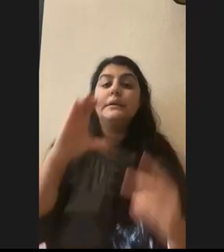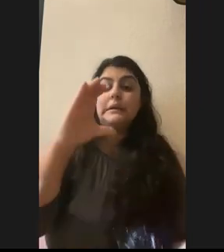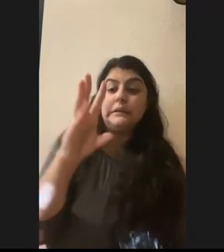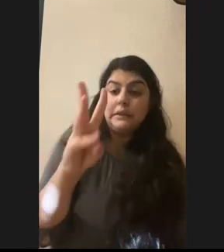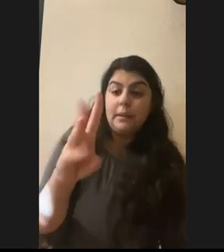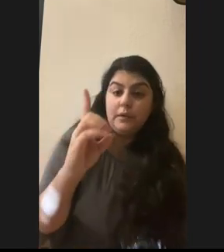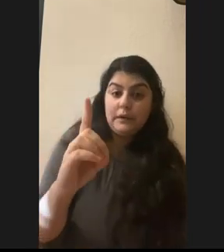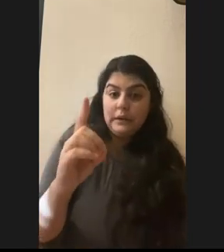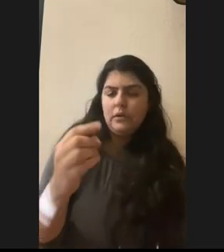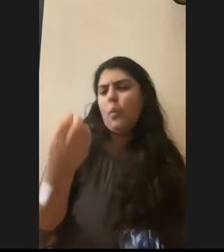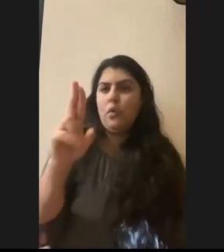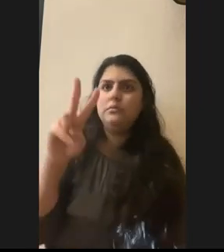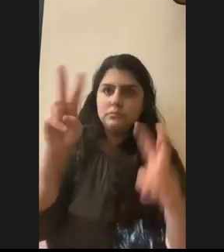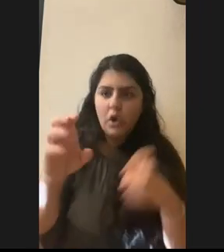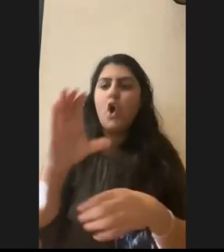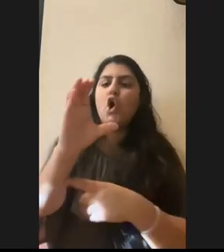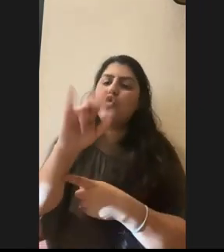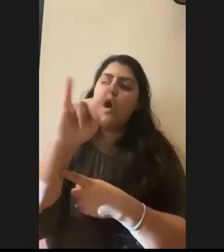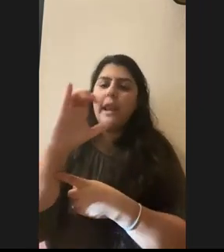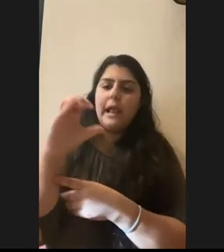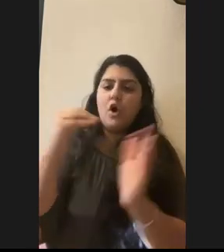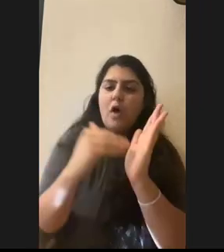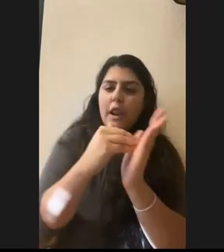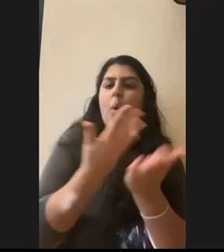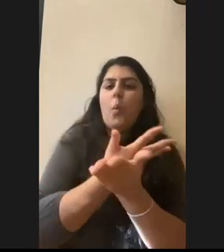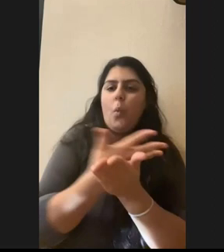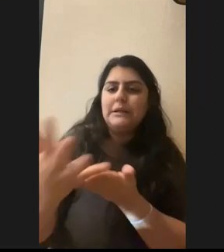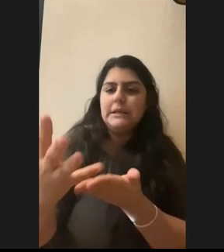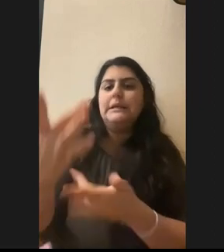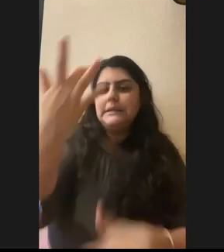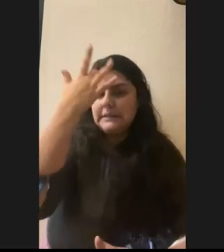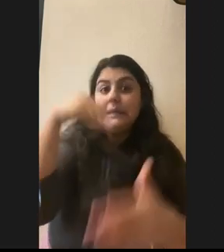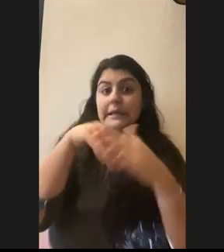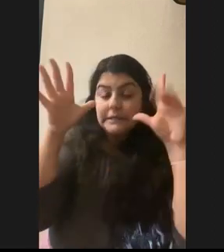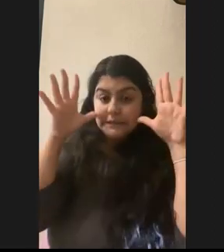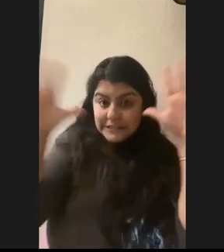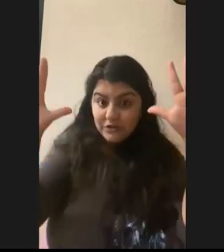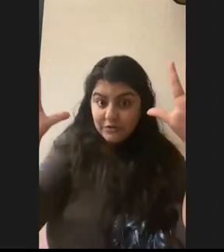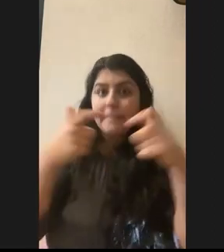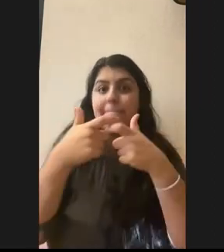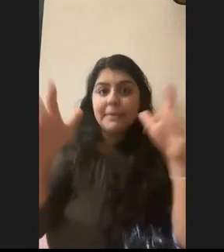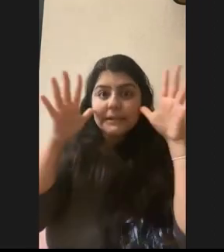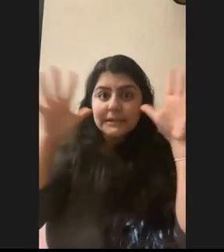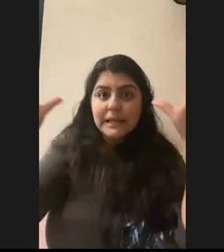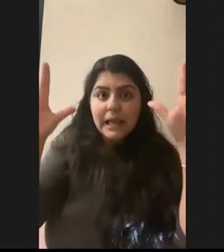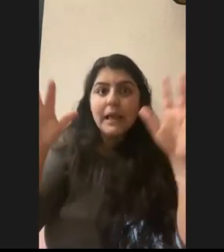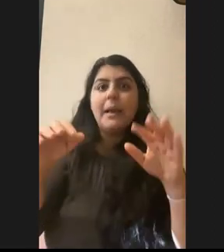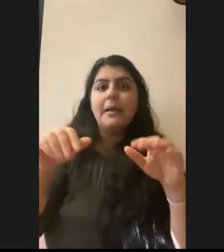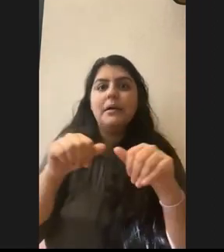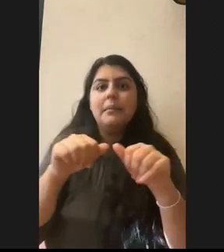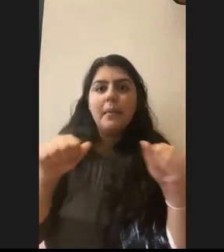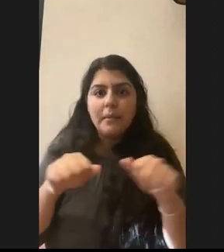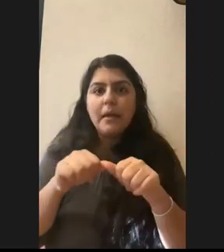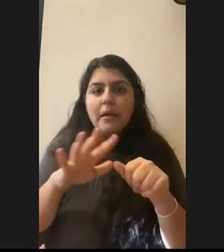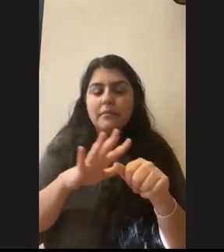or chronic wasting disease in deer. So big deer populations, um, can spread disease amongst